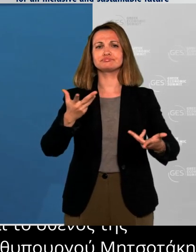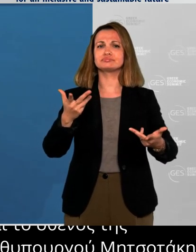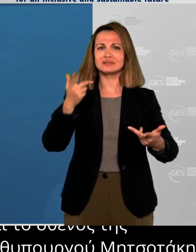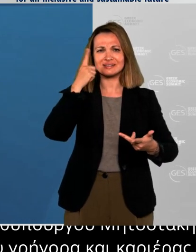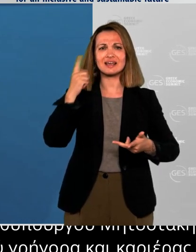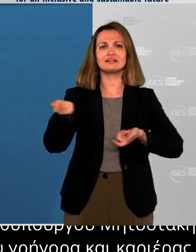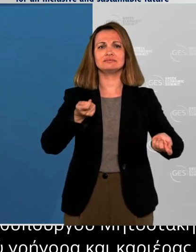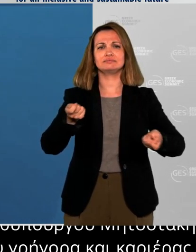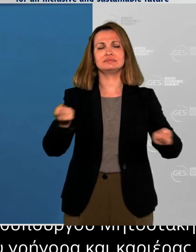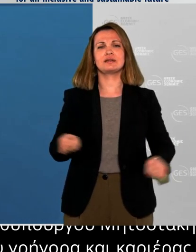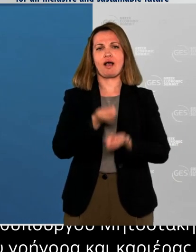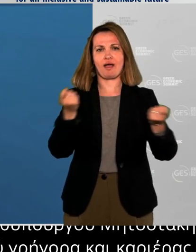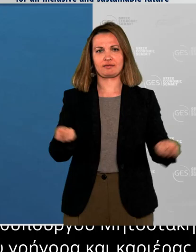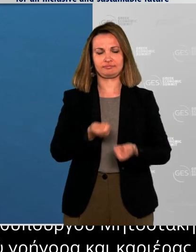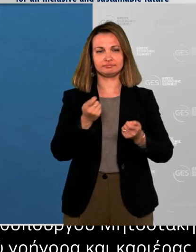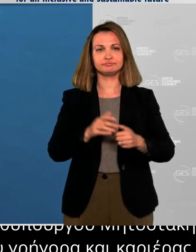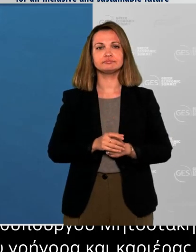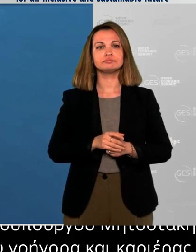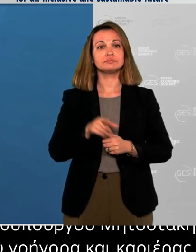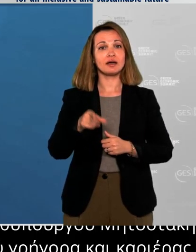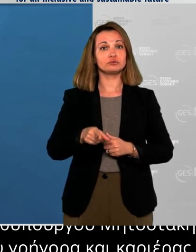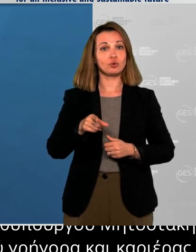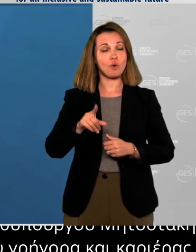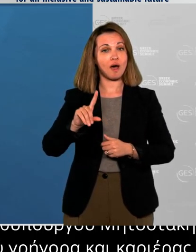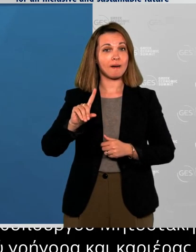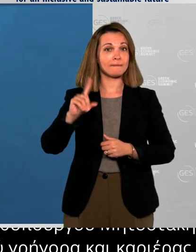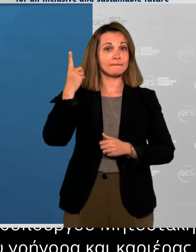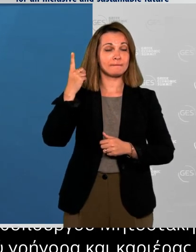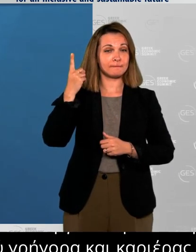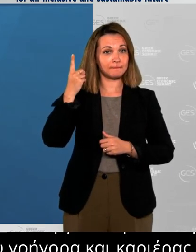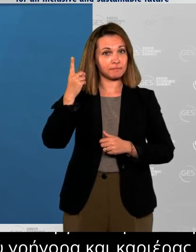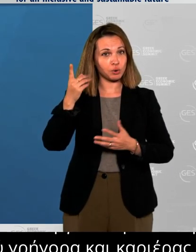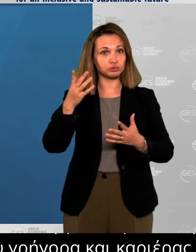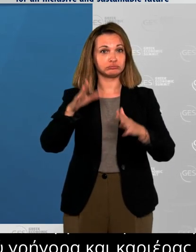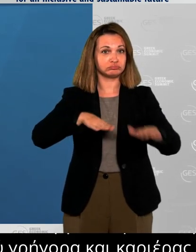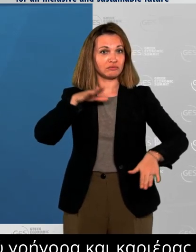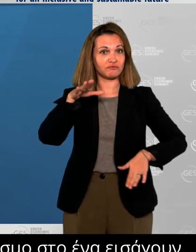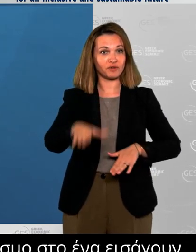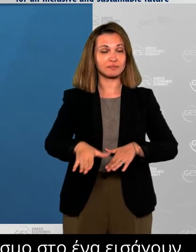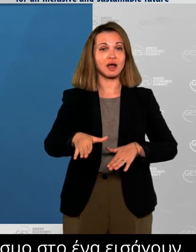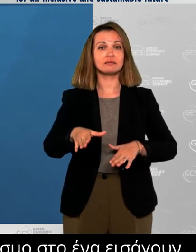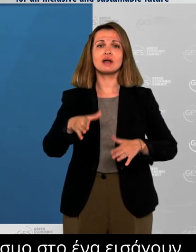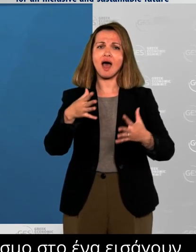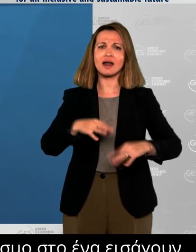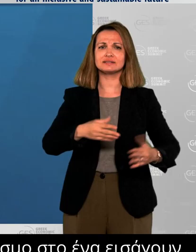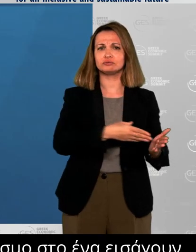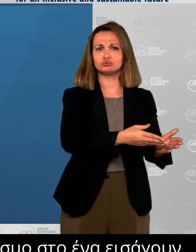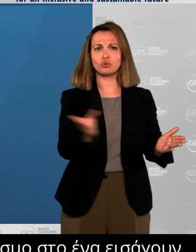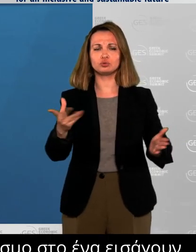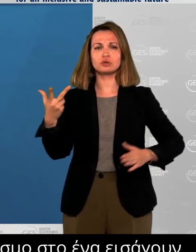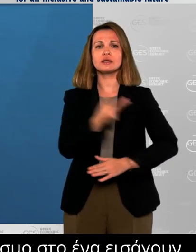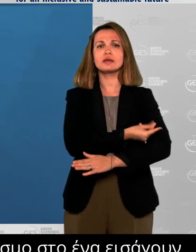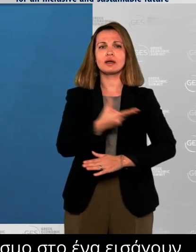vaccine certificates and have been innovators in using economic resources to encourage Greek